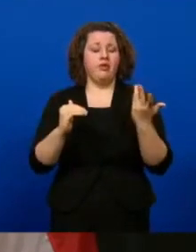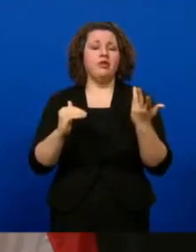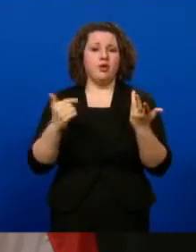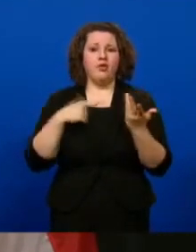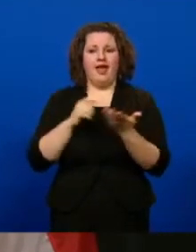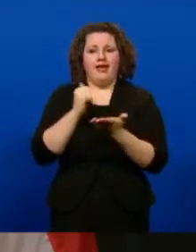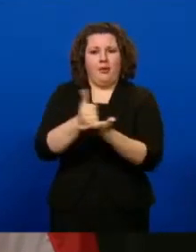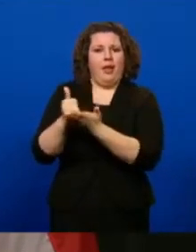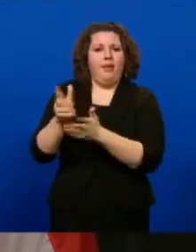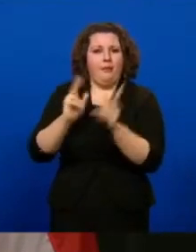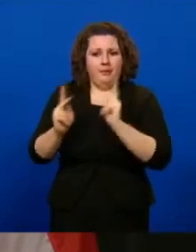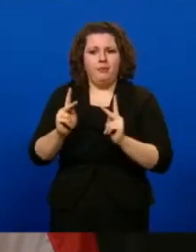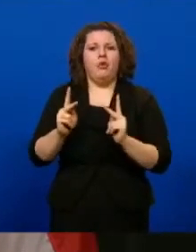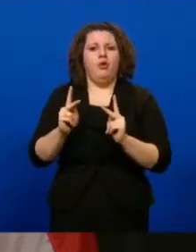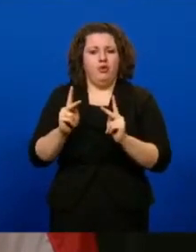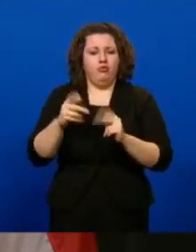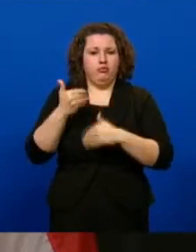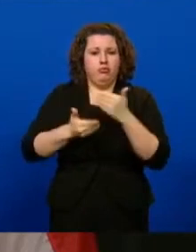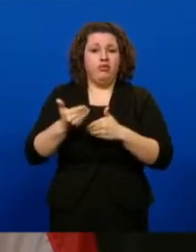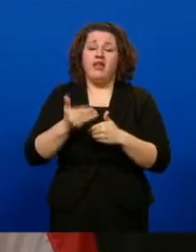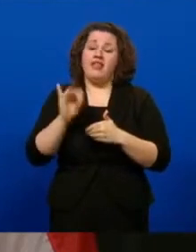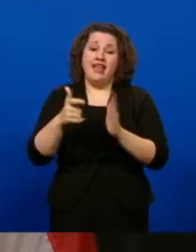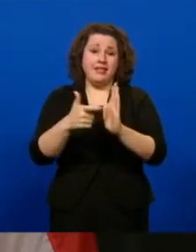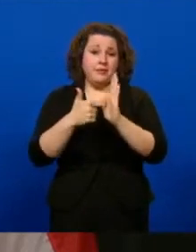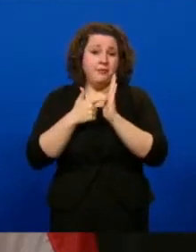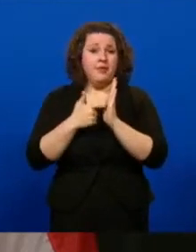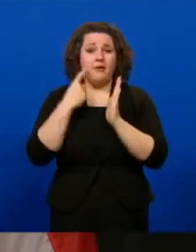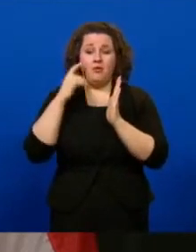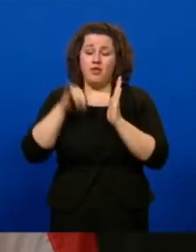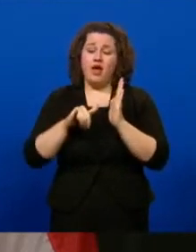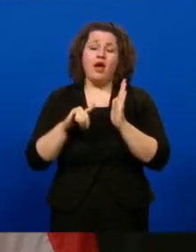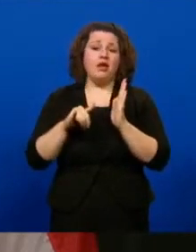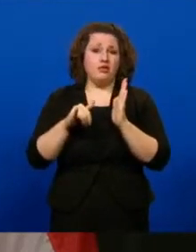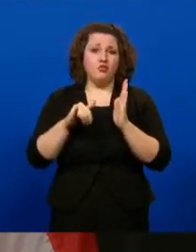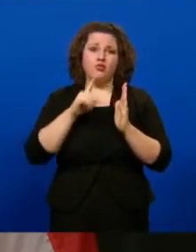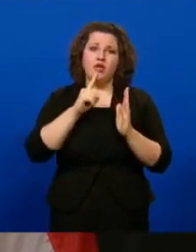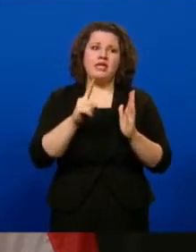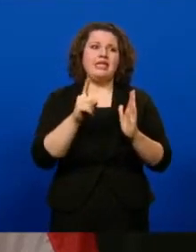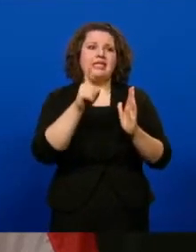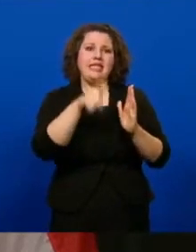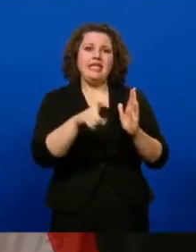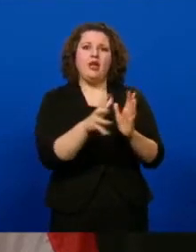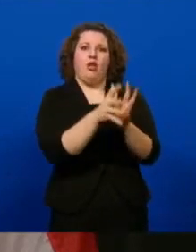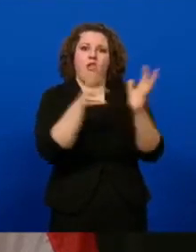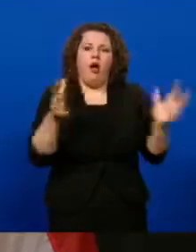group. The demand for this phase is tremendous, and our supply remains the constraint.